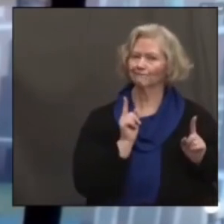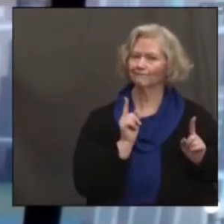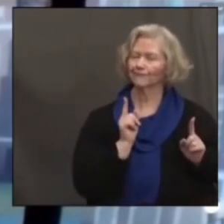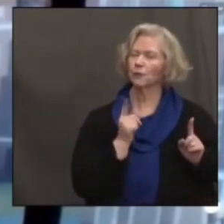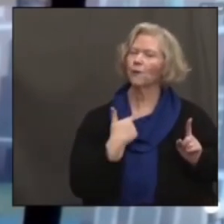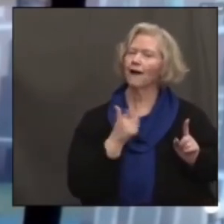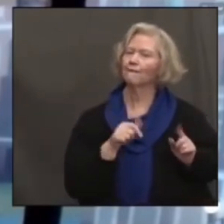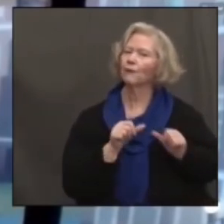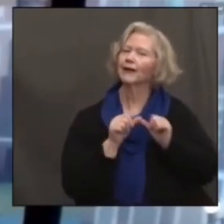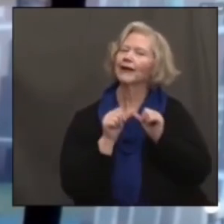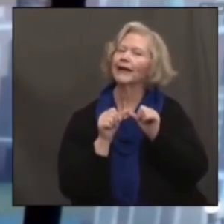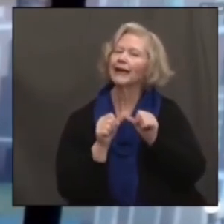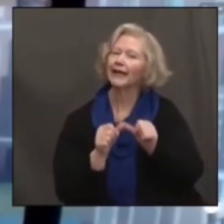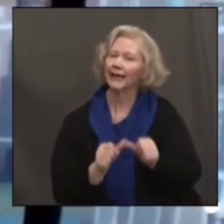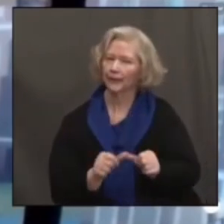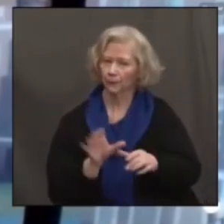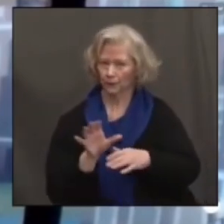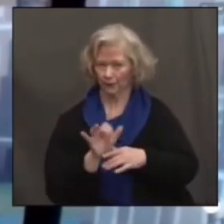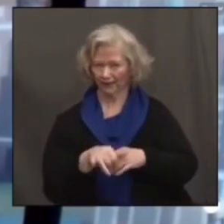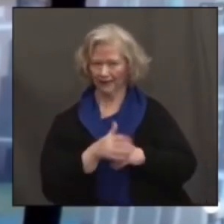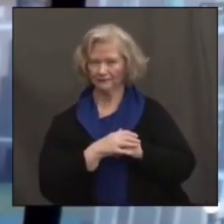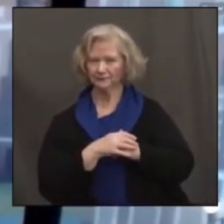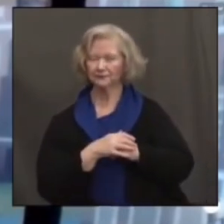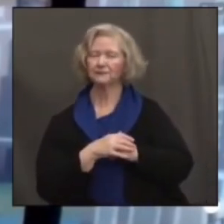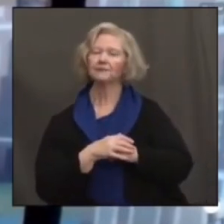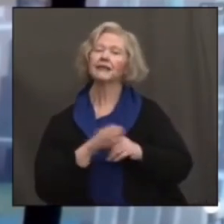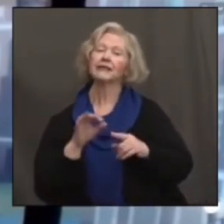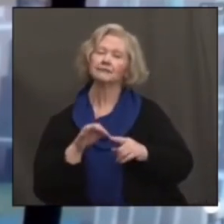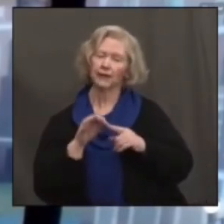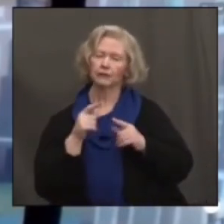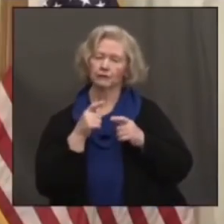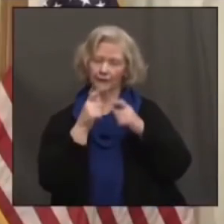on doing part of those, particularly the face masks are going to be key.